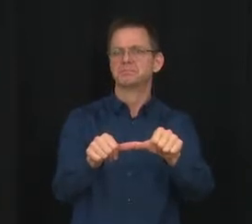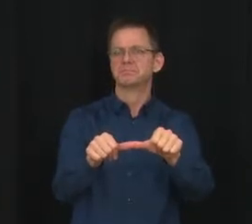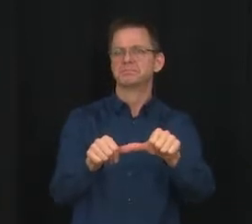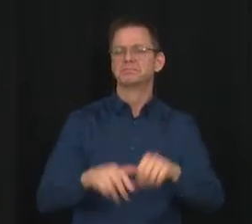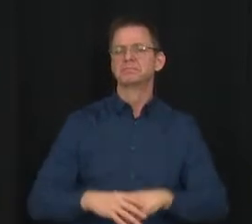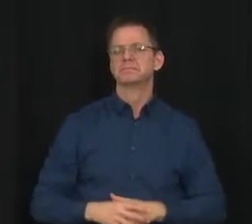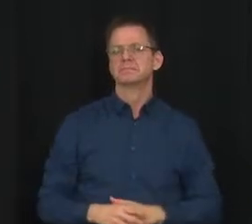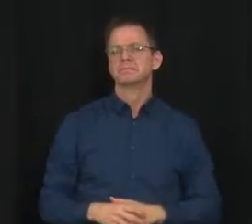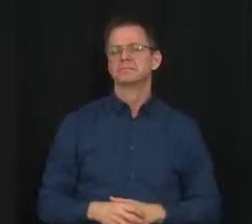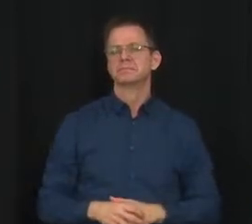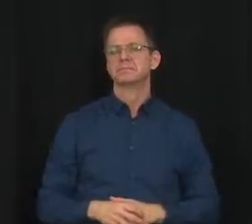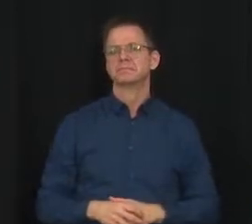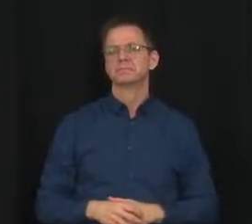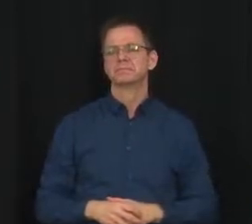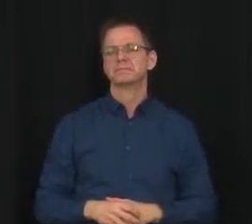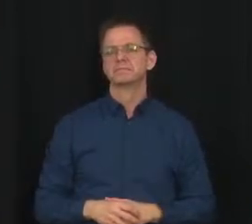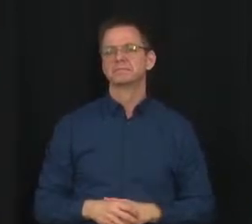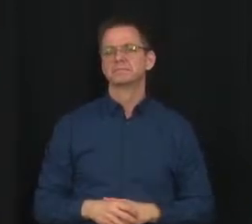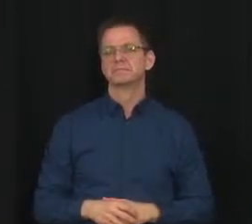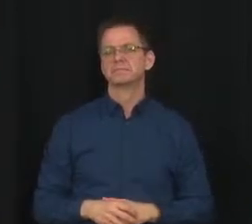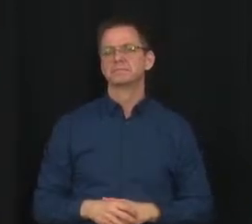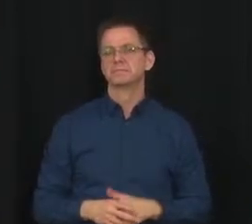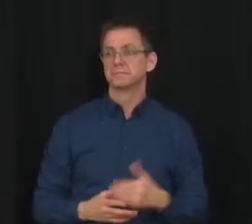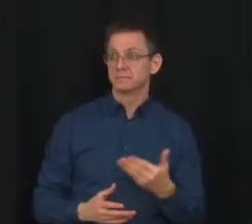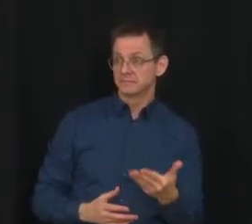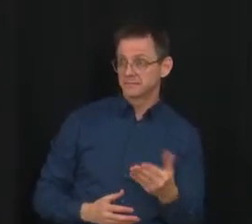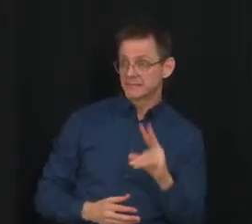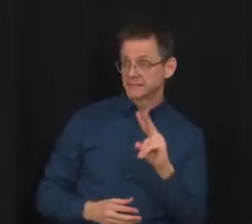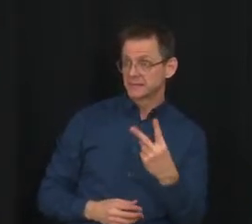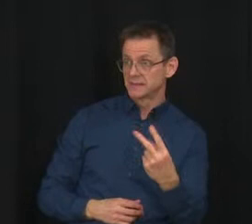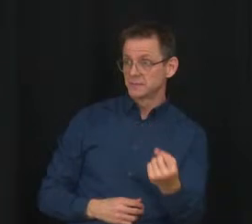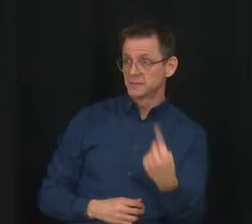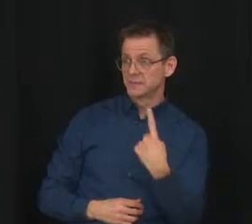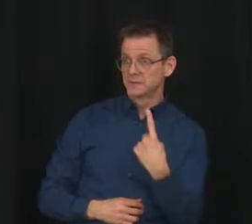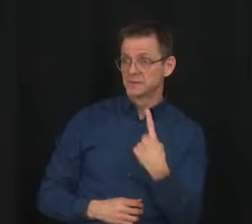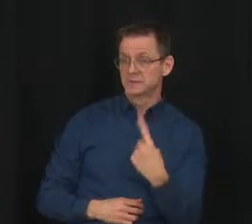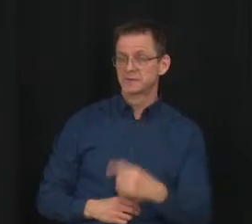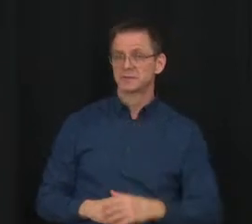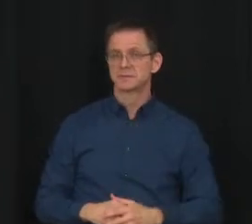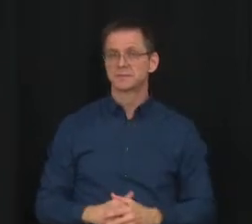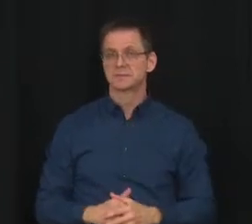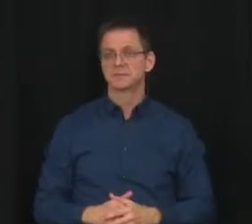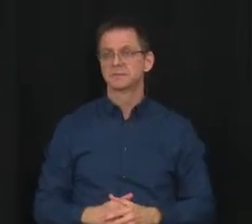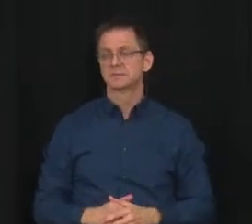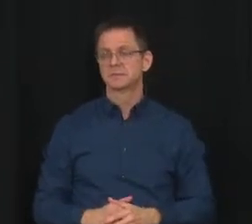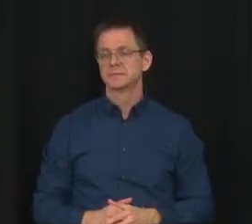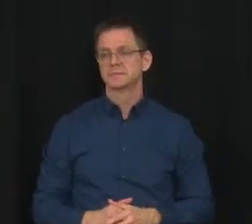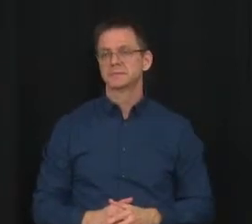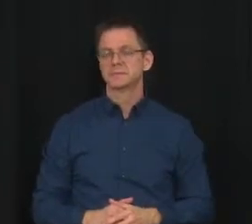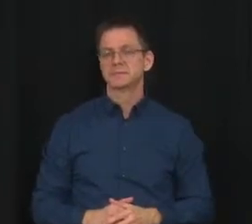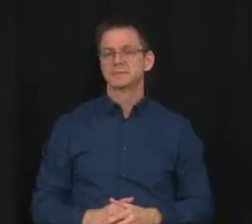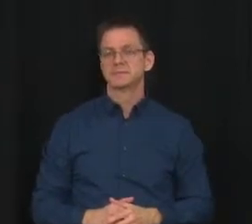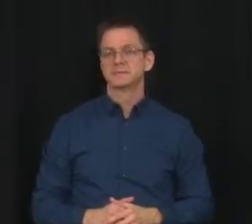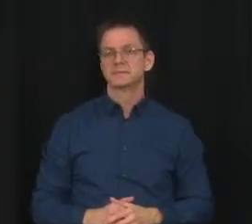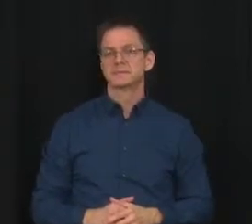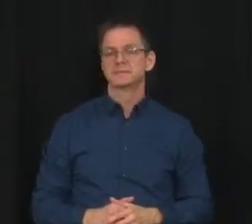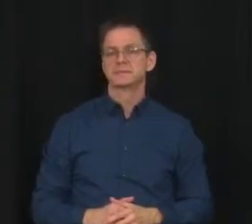Thank you, Dr. Hinshaw. David, do you have a follow-up question? Yes. I believe that last